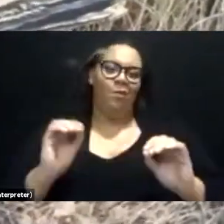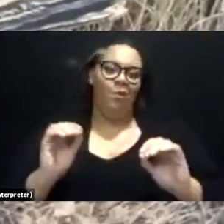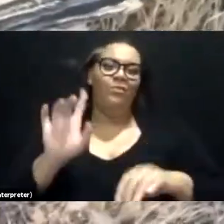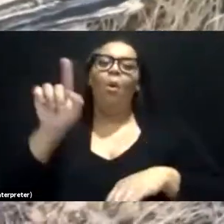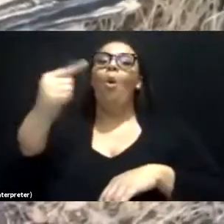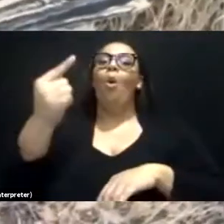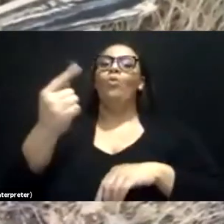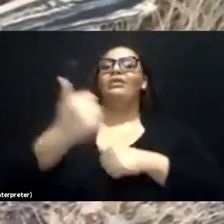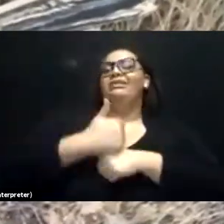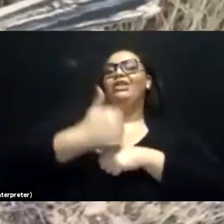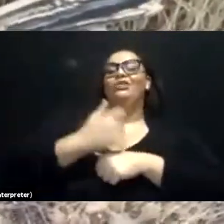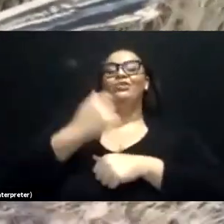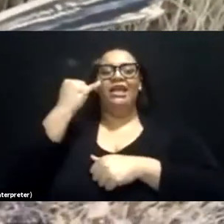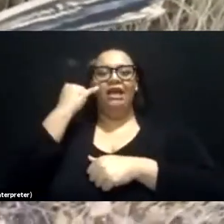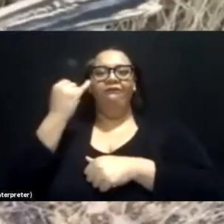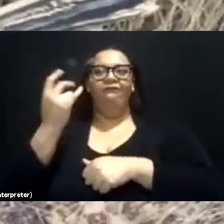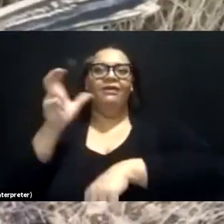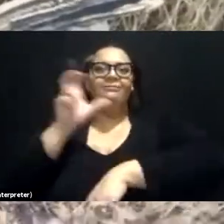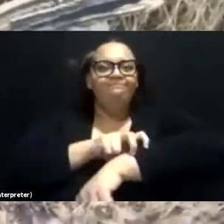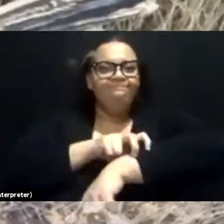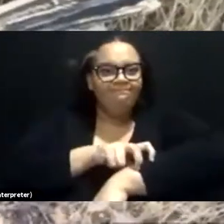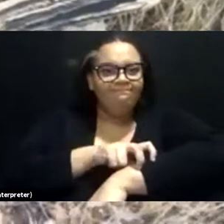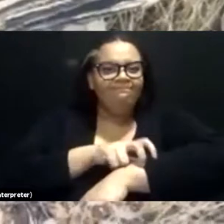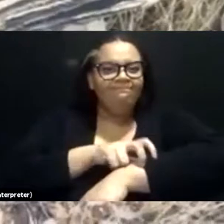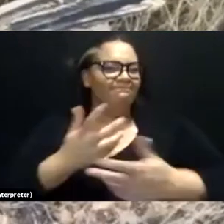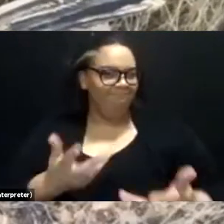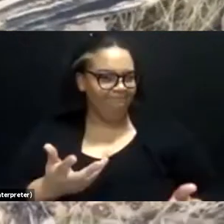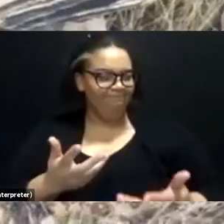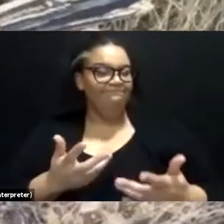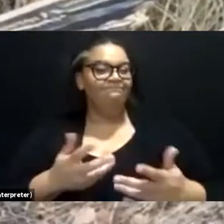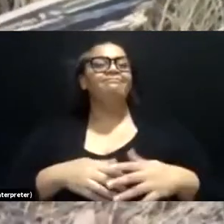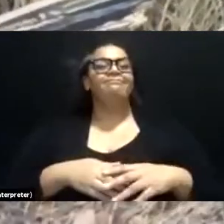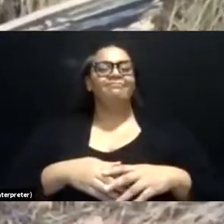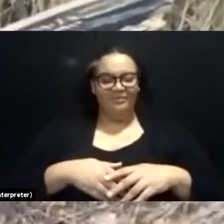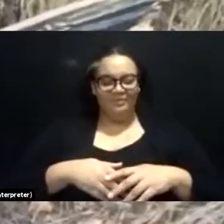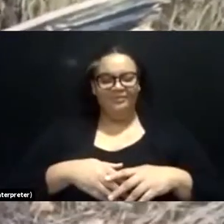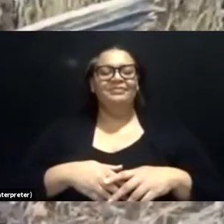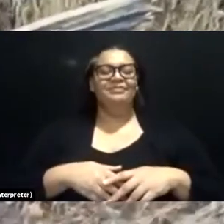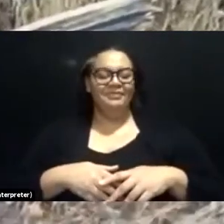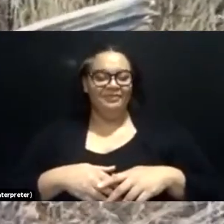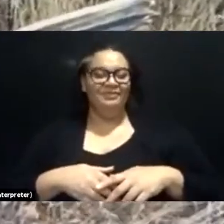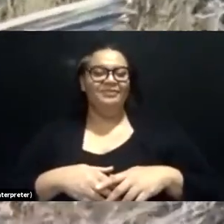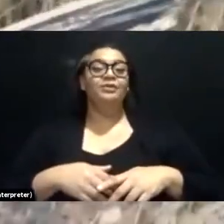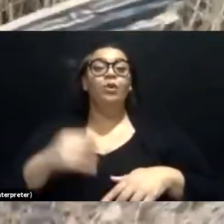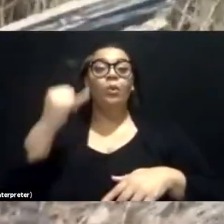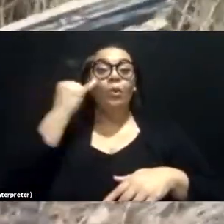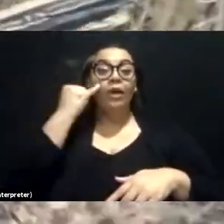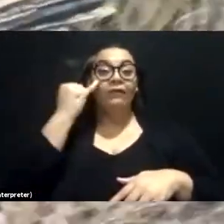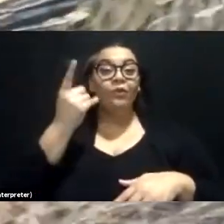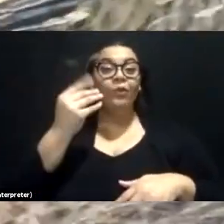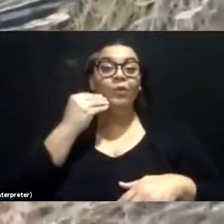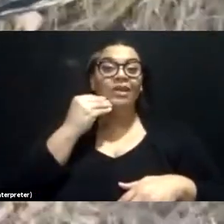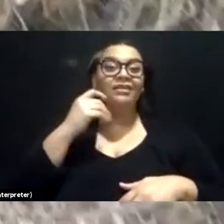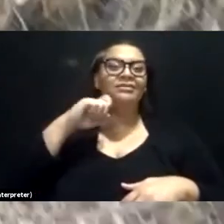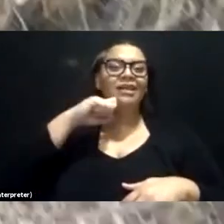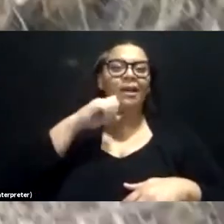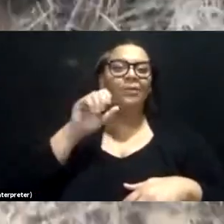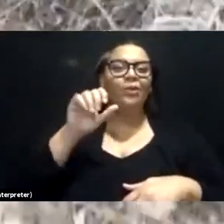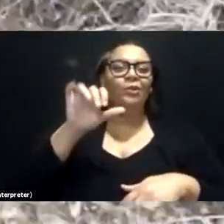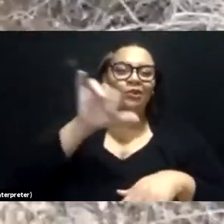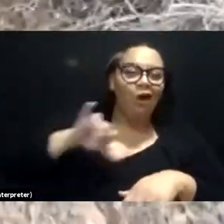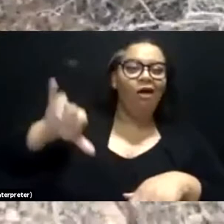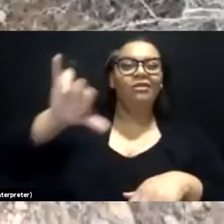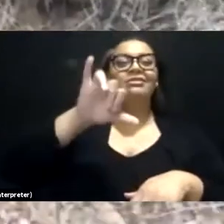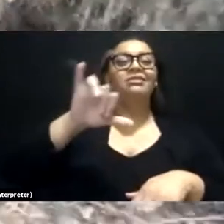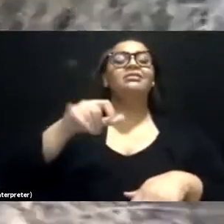ejected. Kind of like, you know, you eat applesauce. It goes in your belly. You're, you're full. You're happy. If somebody gave you like a shot of